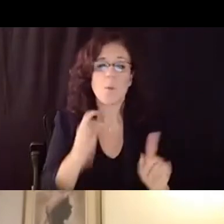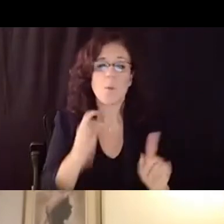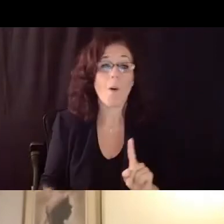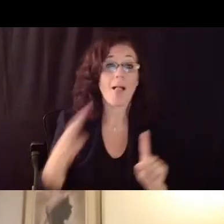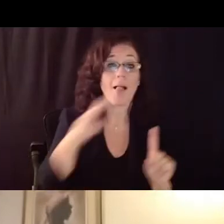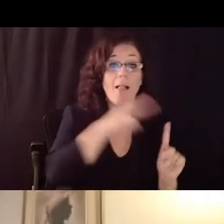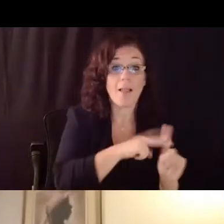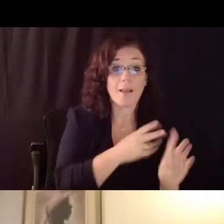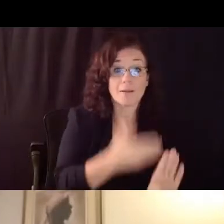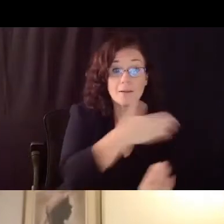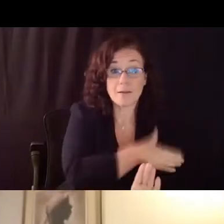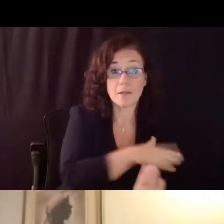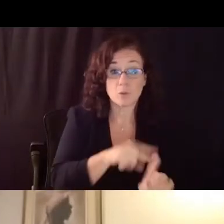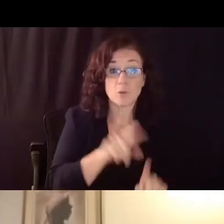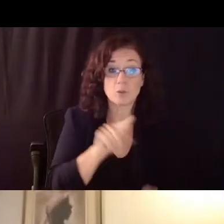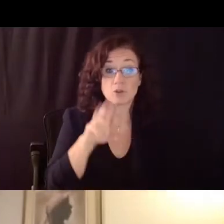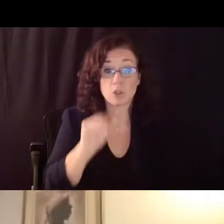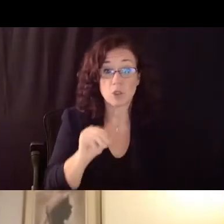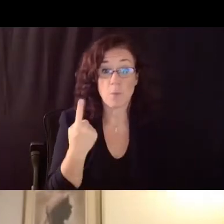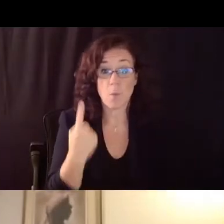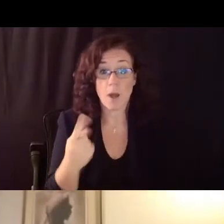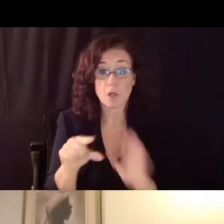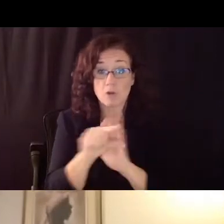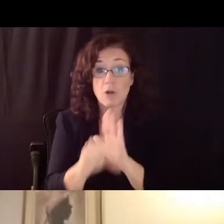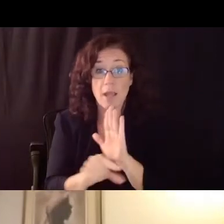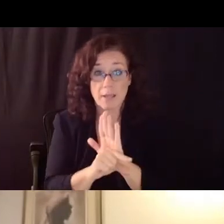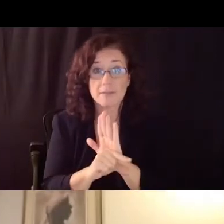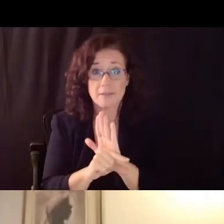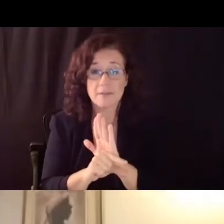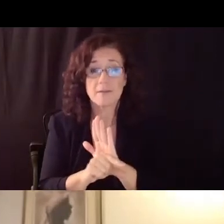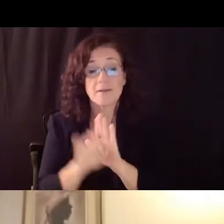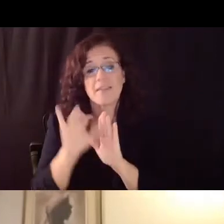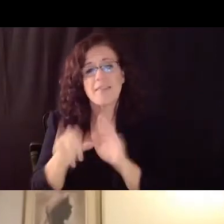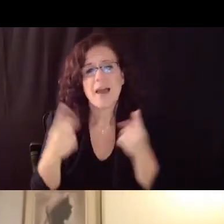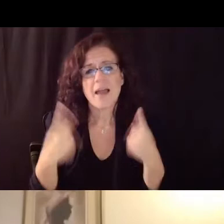term one grades for high schools and that was the end of october